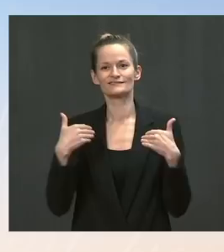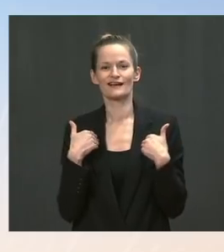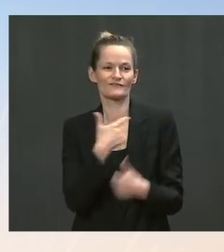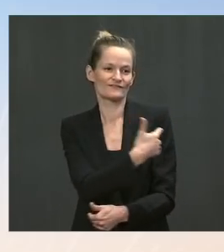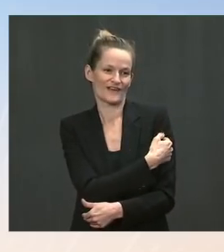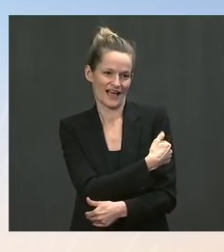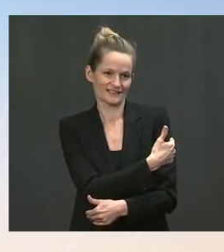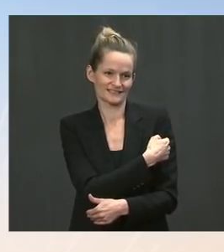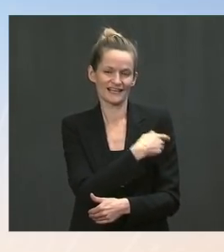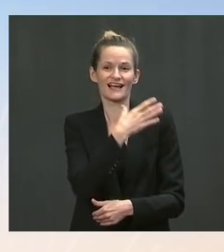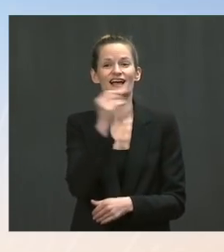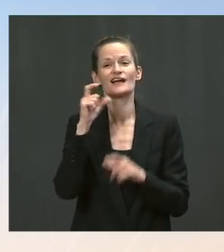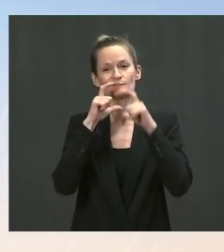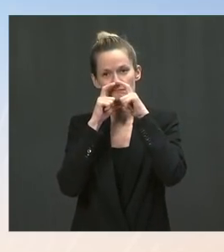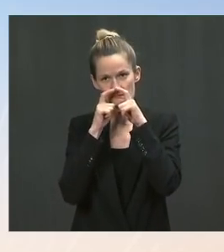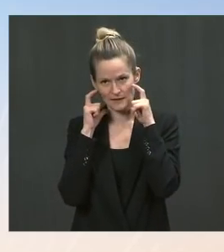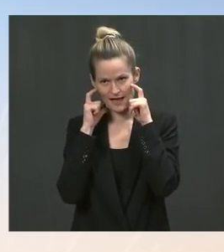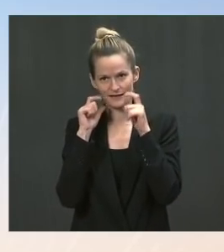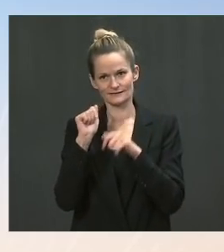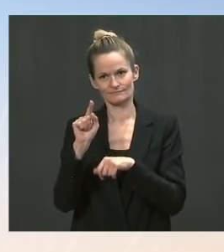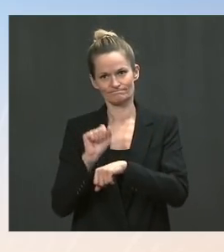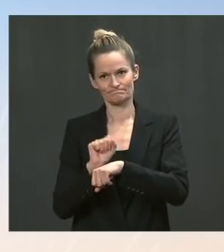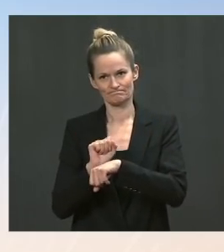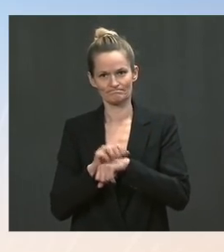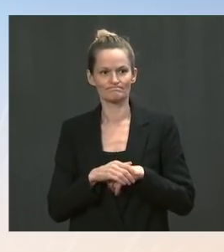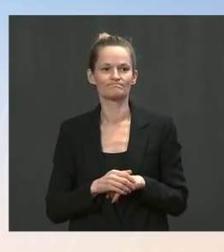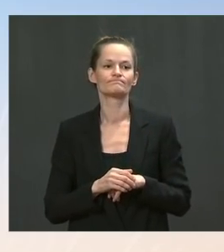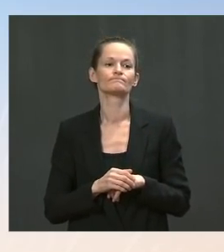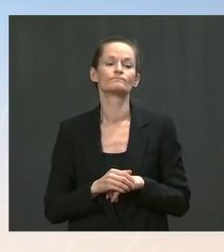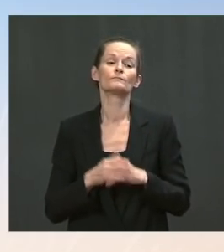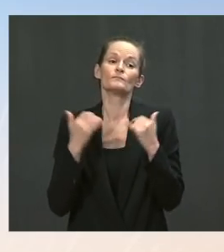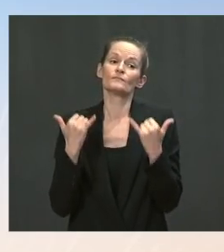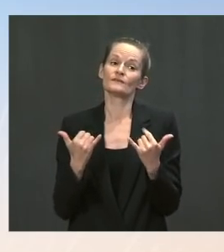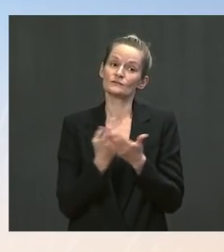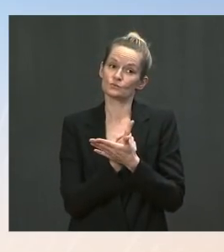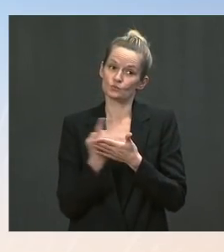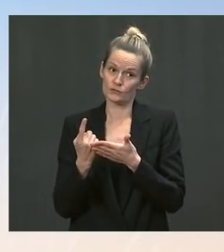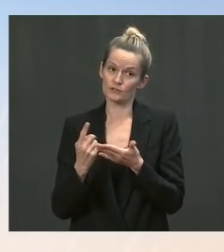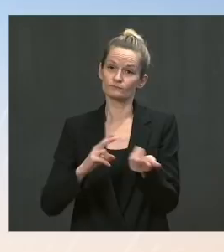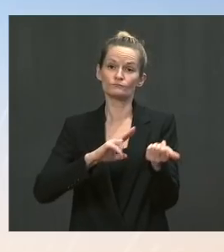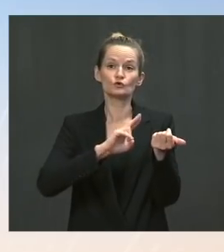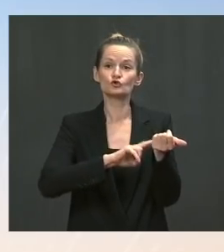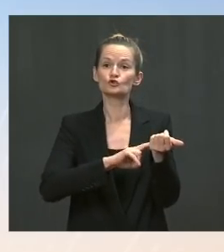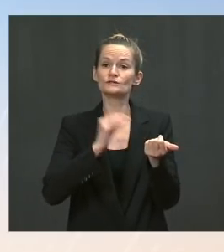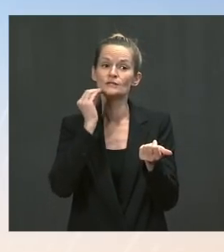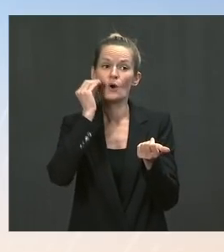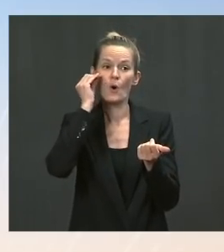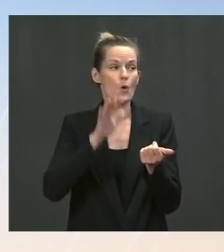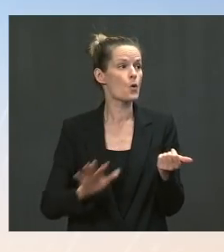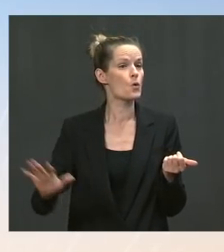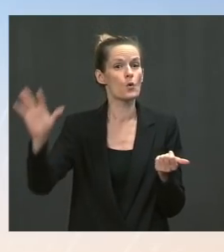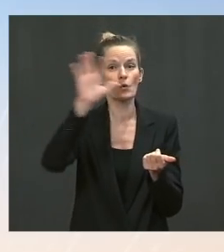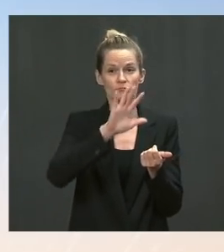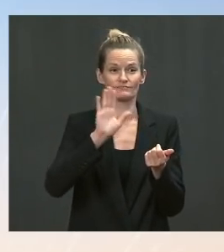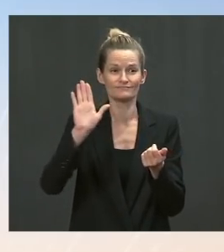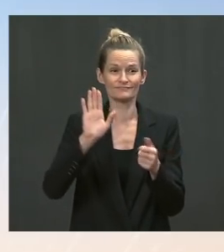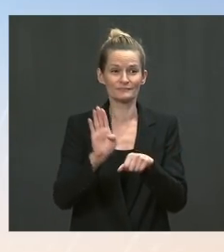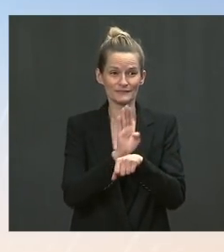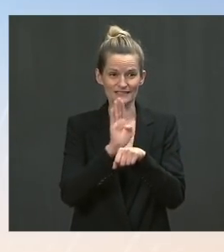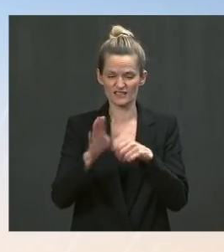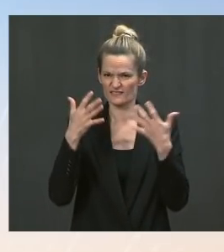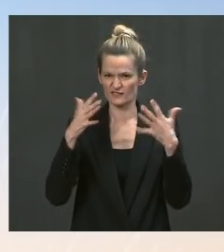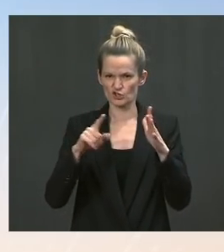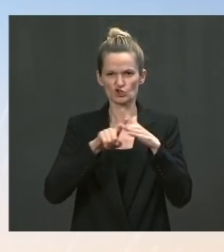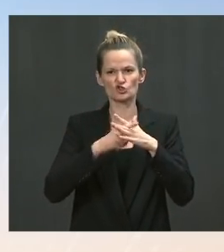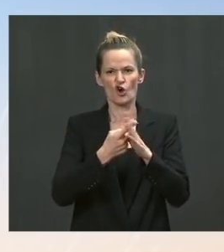So, this week, one of the largest nursing home chains announced they'd require vaccinations for employees. Massachusetts will require vaccination for nursing